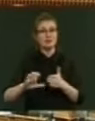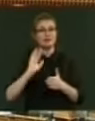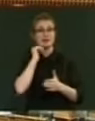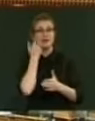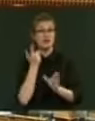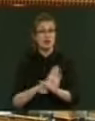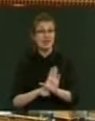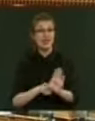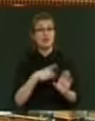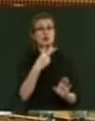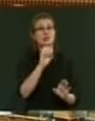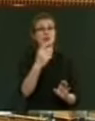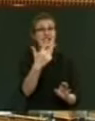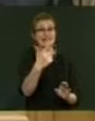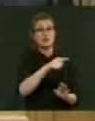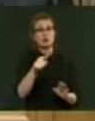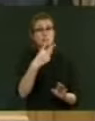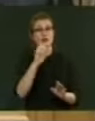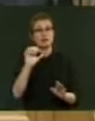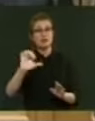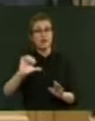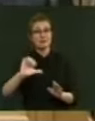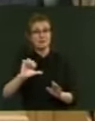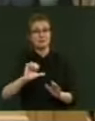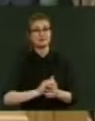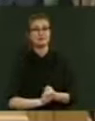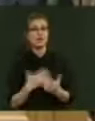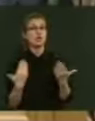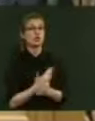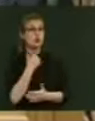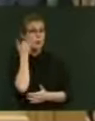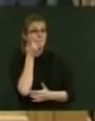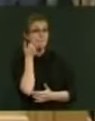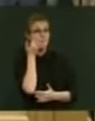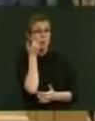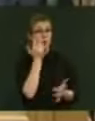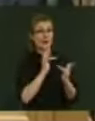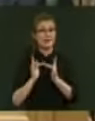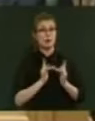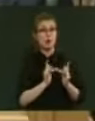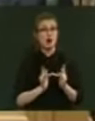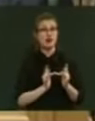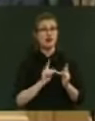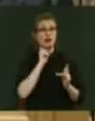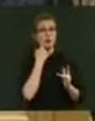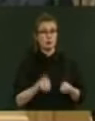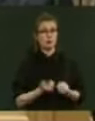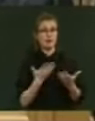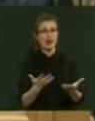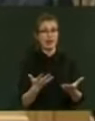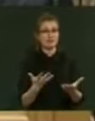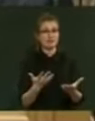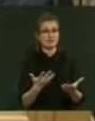annum 2018-2019. The new Māori network will provide an integral role